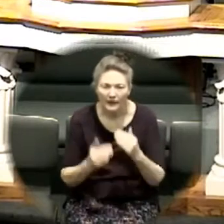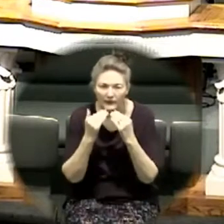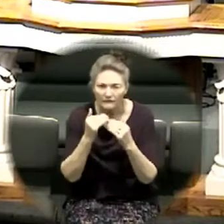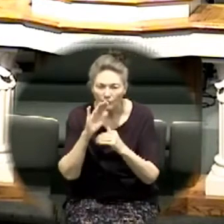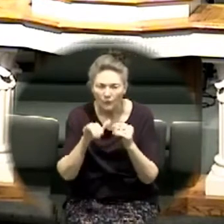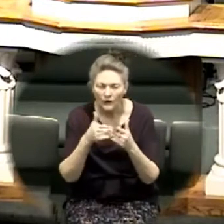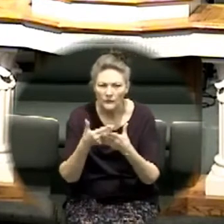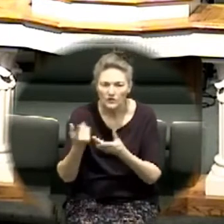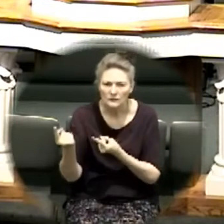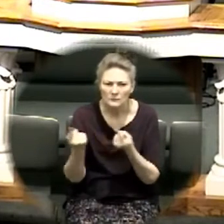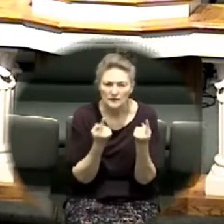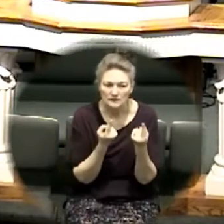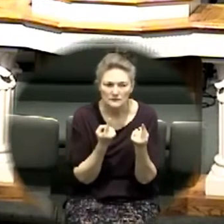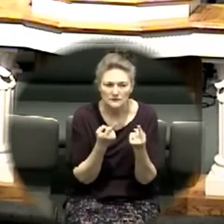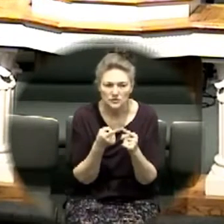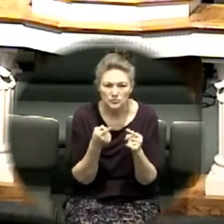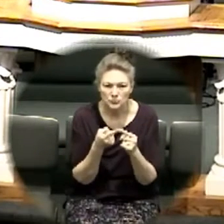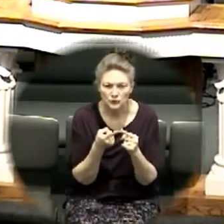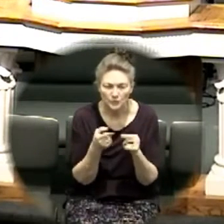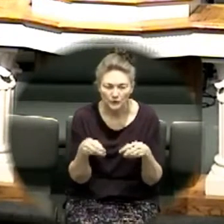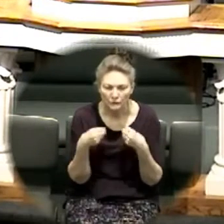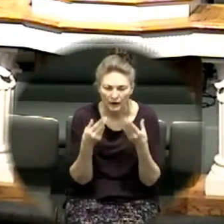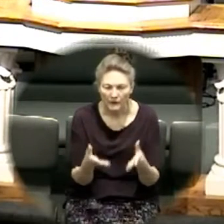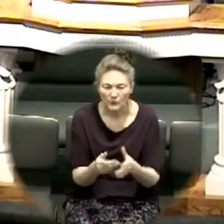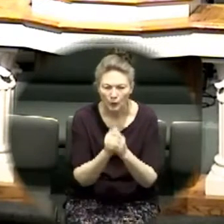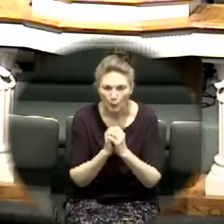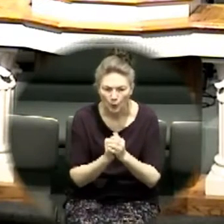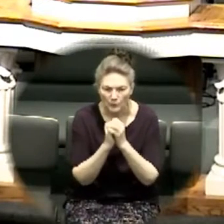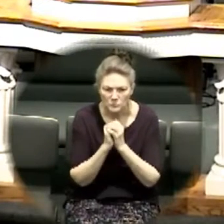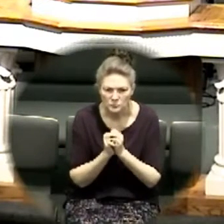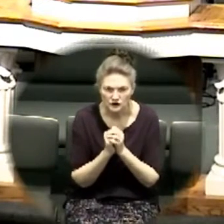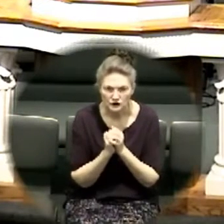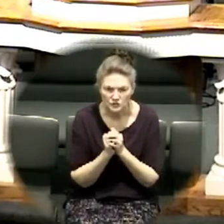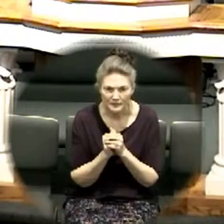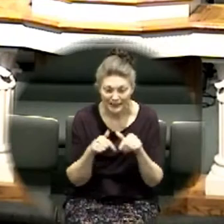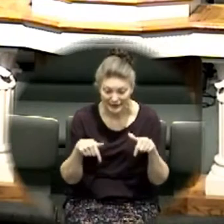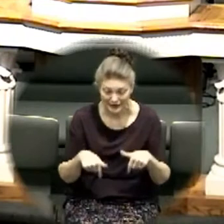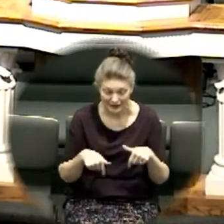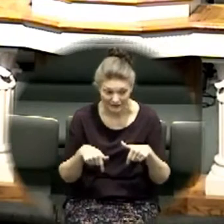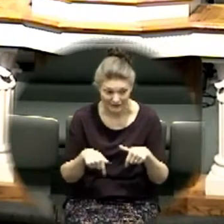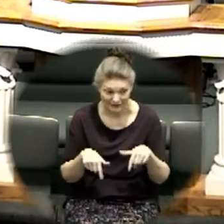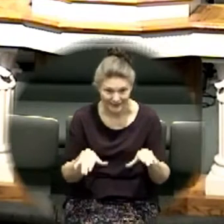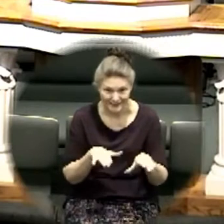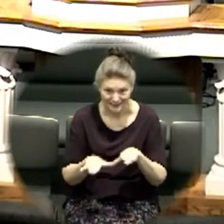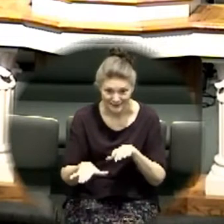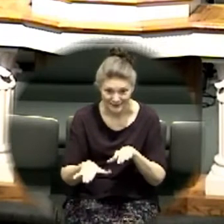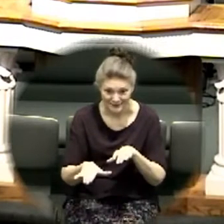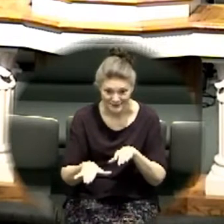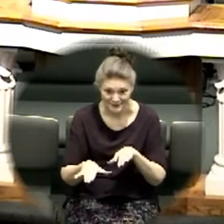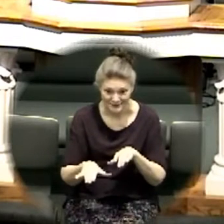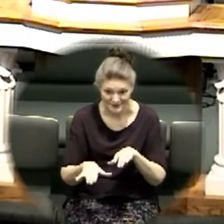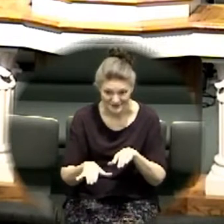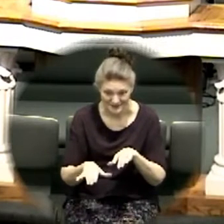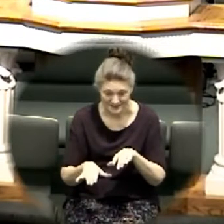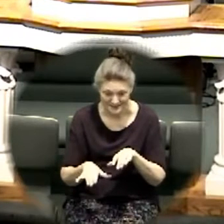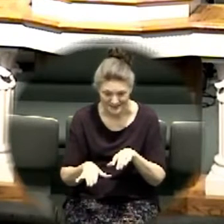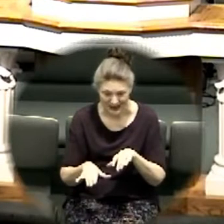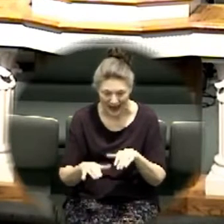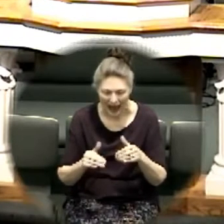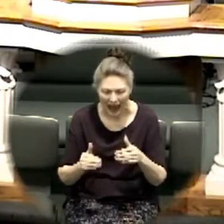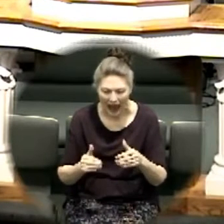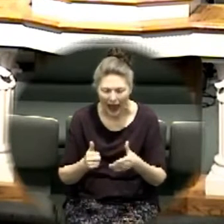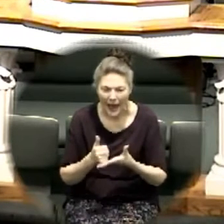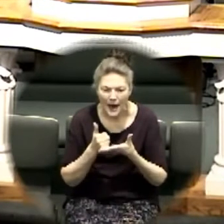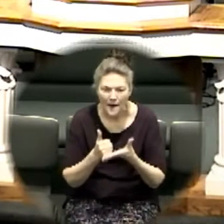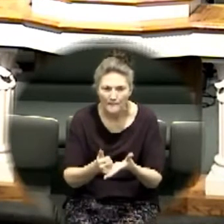for all of you that came to provide our worship in the house of god it does it does break the ground and it and it prepares